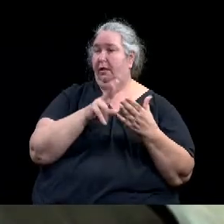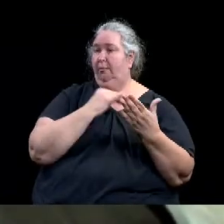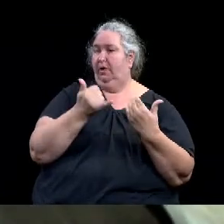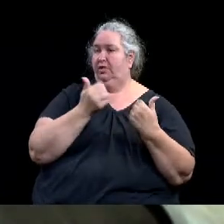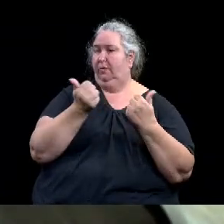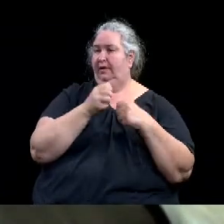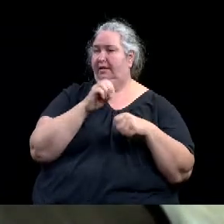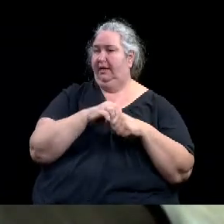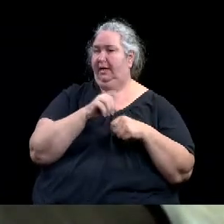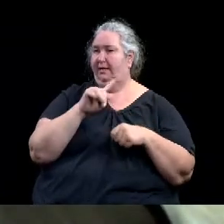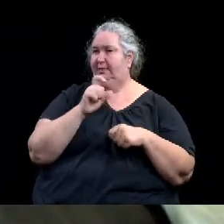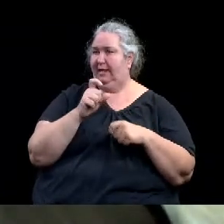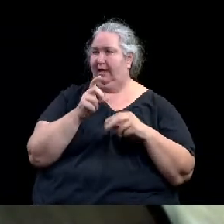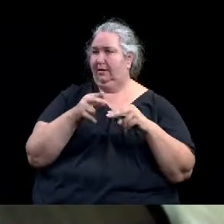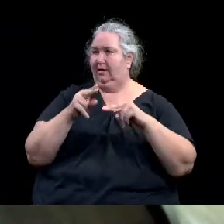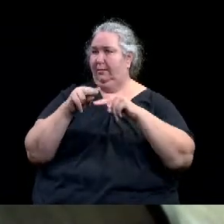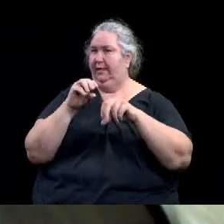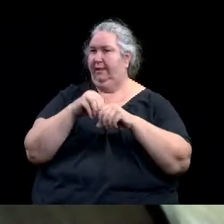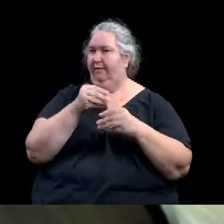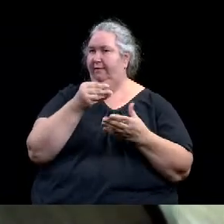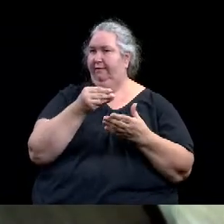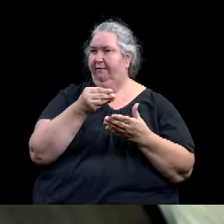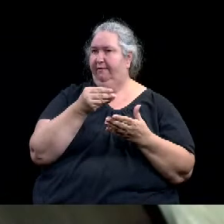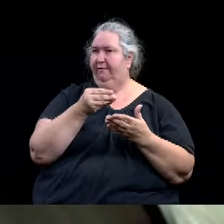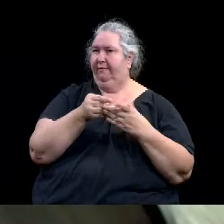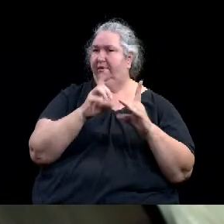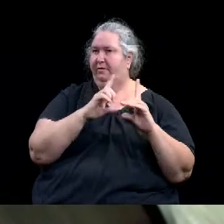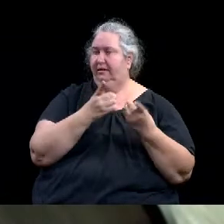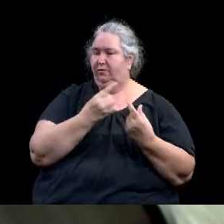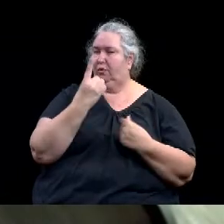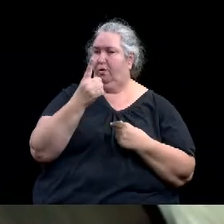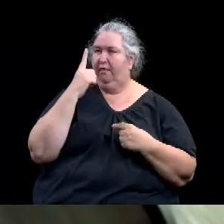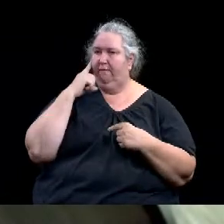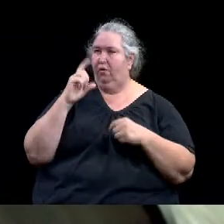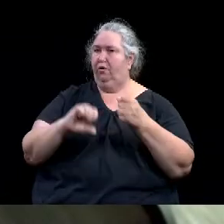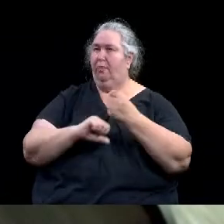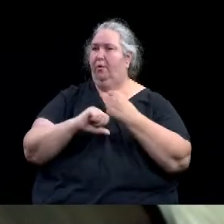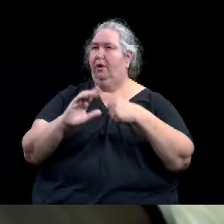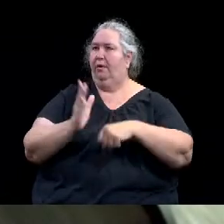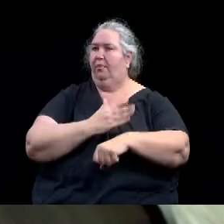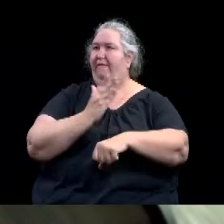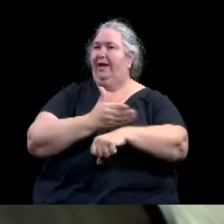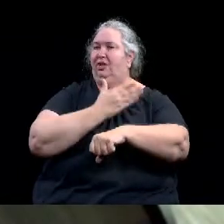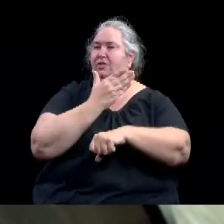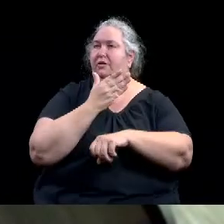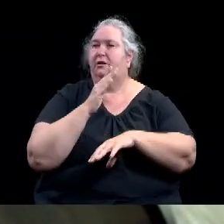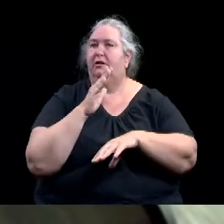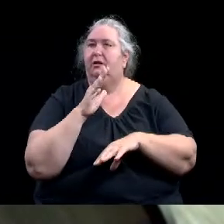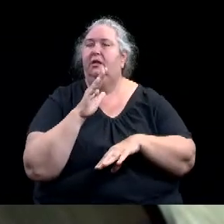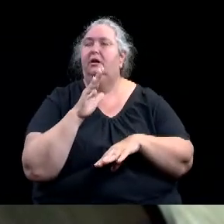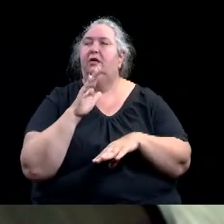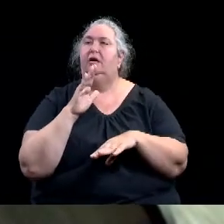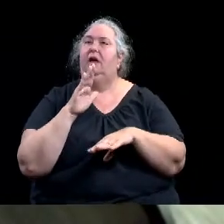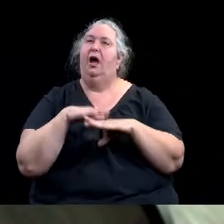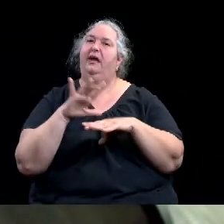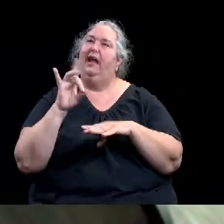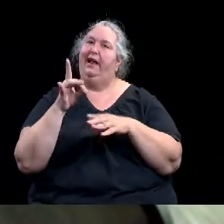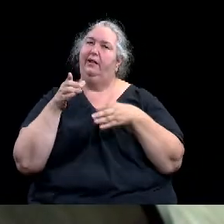street. Um, and then the other seven public hearings are, uh, we'll, we'll hear more about those in the